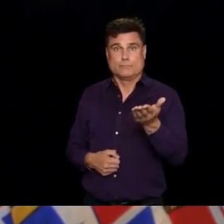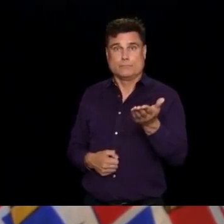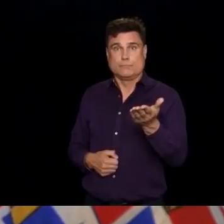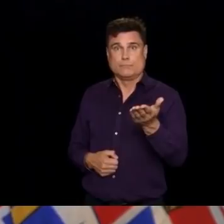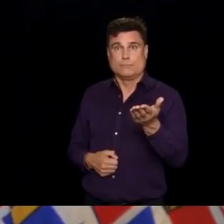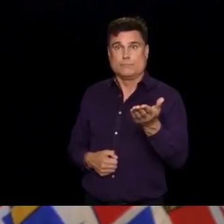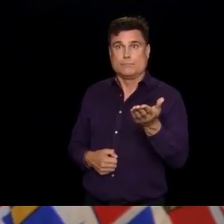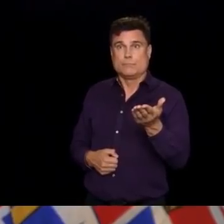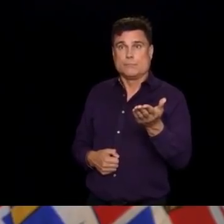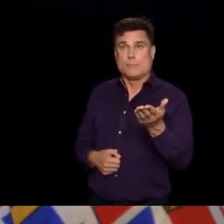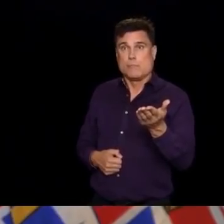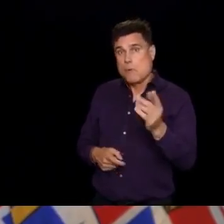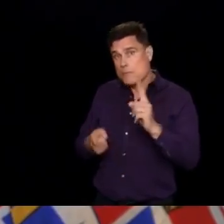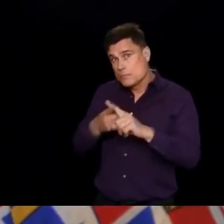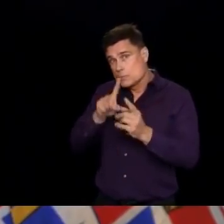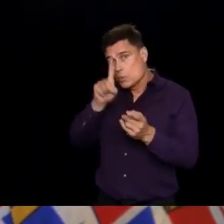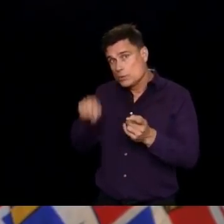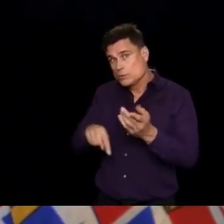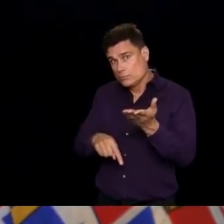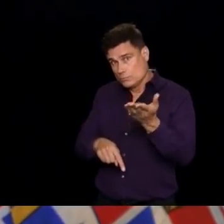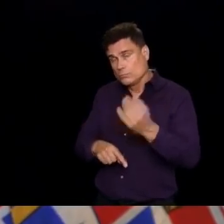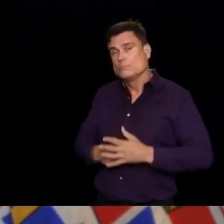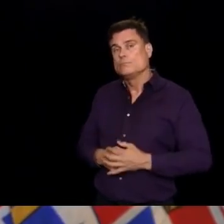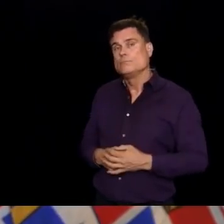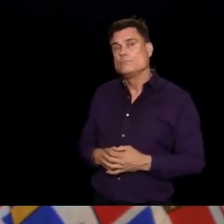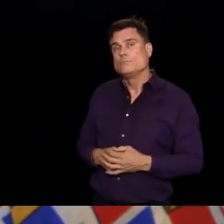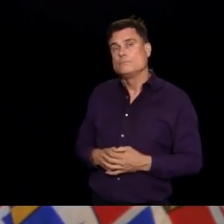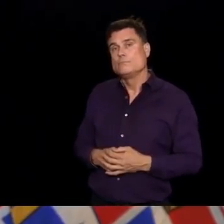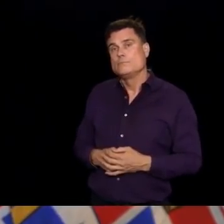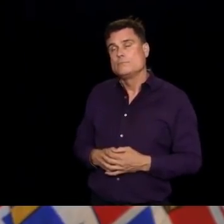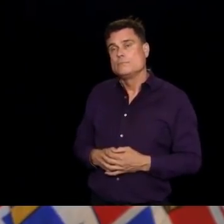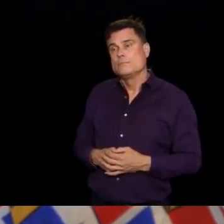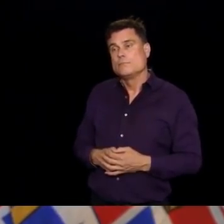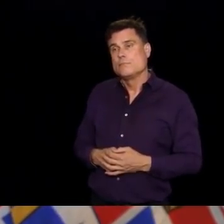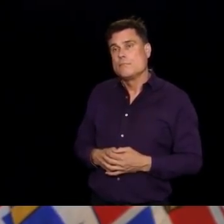place. First question today is from Hina Alam, Canadian Press.